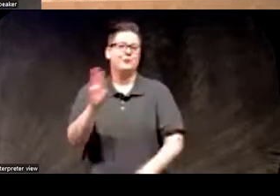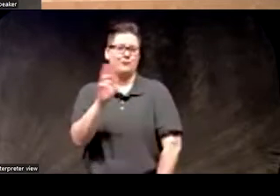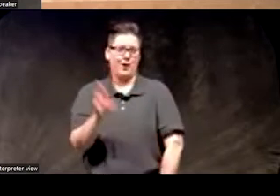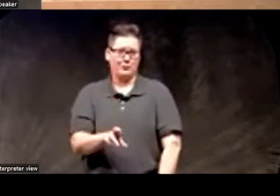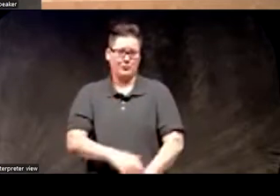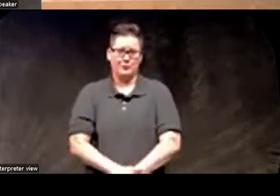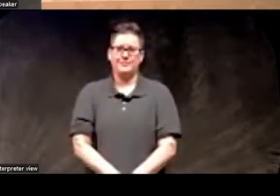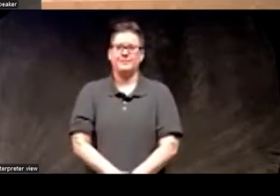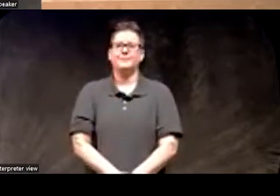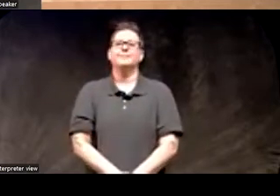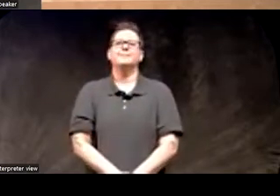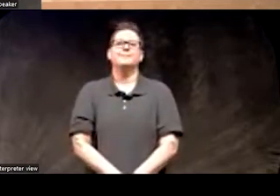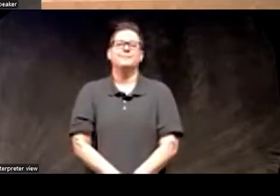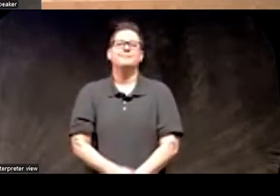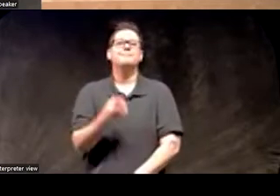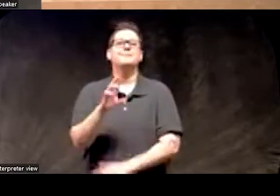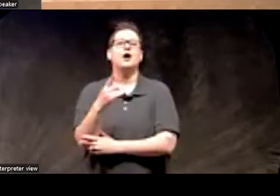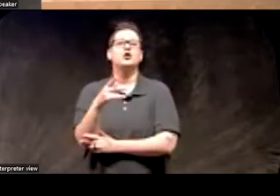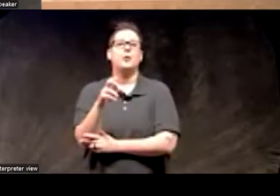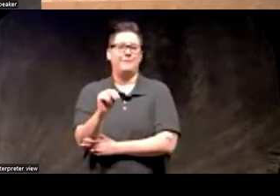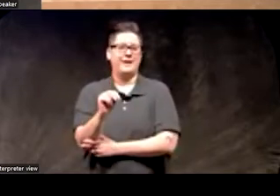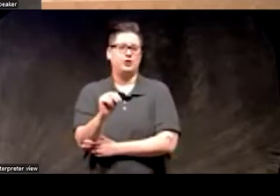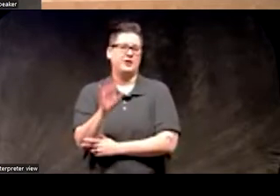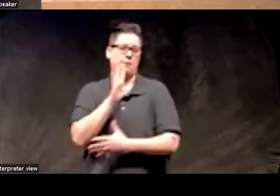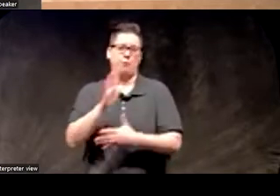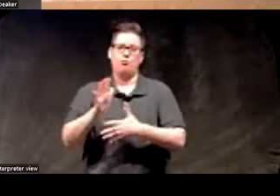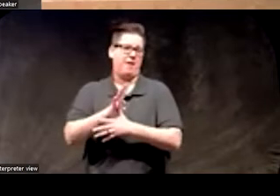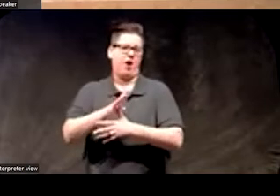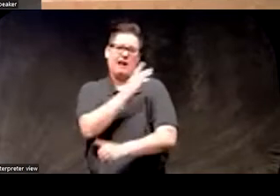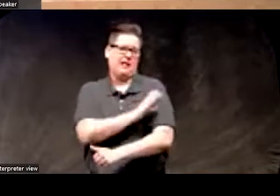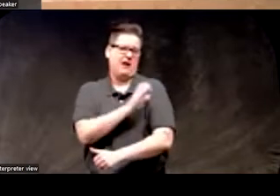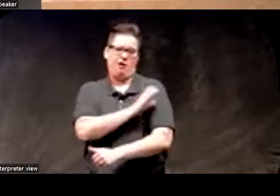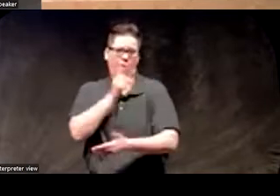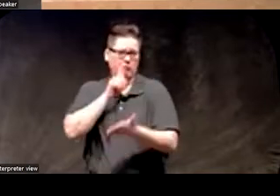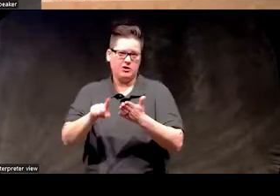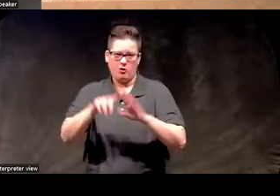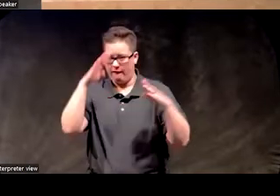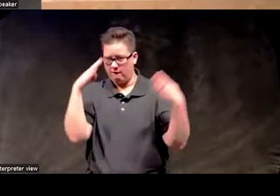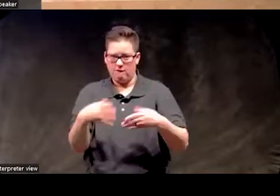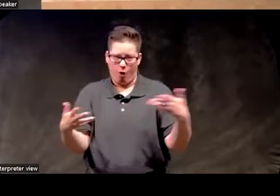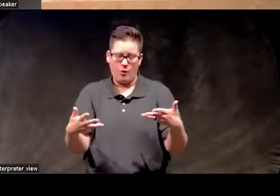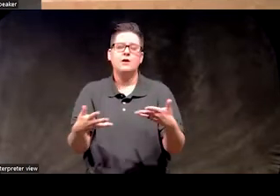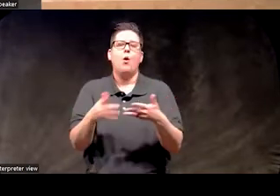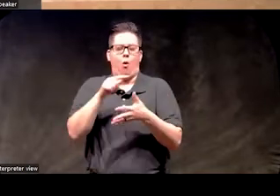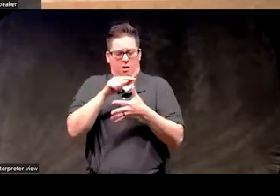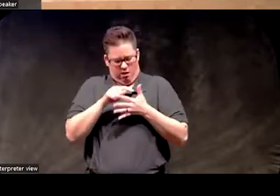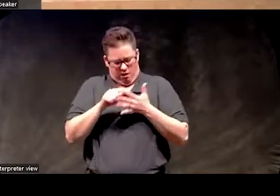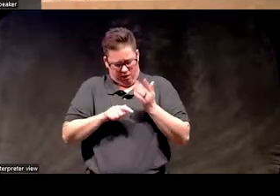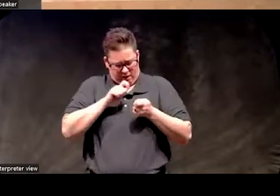Rochester. Dr. Pidgeon's primary clinical and research focus is on the mechanisms,